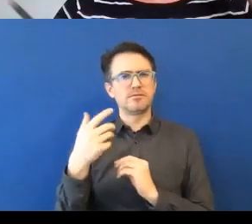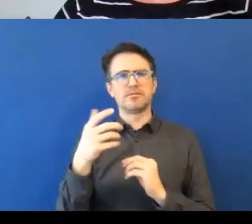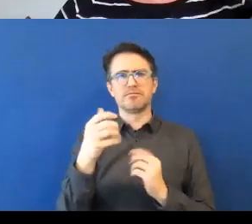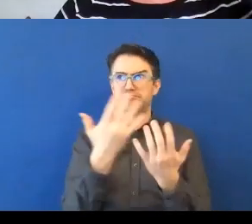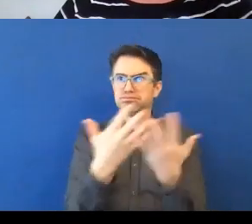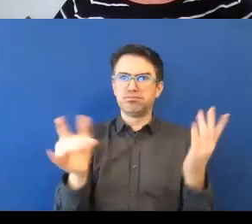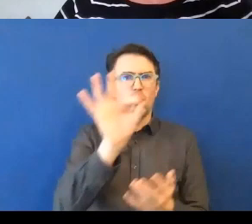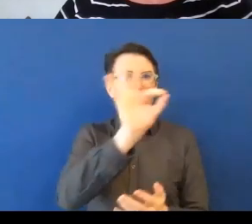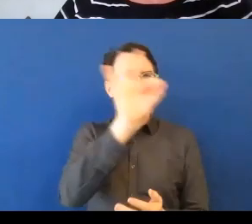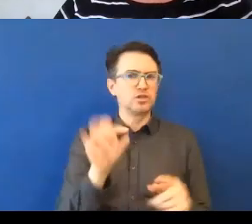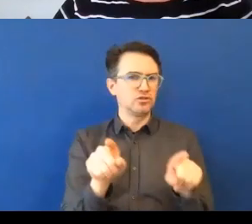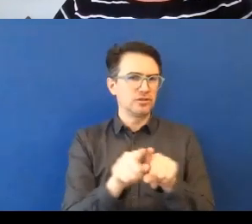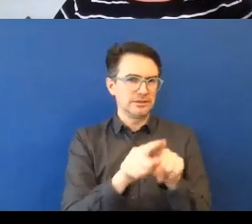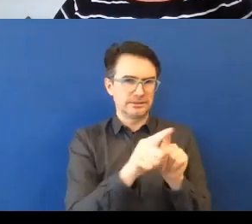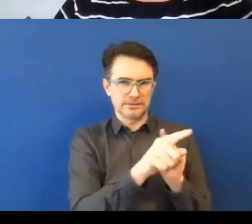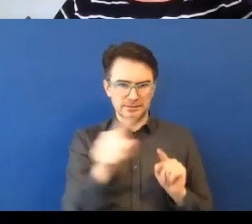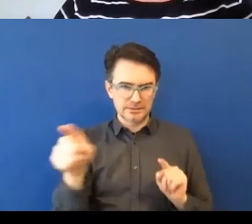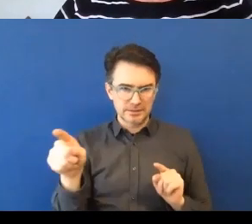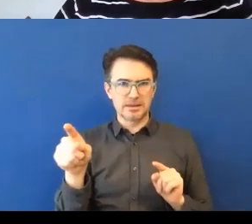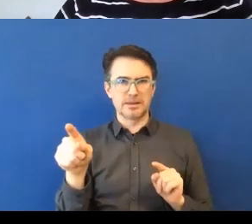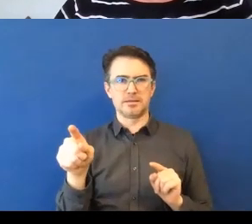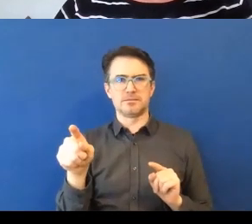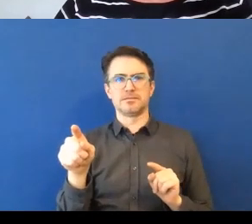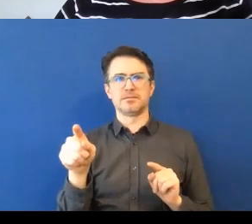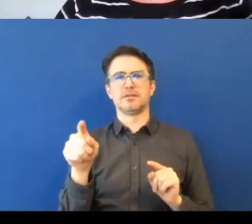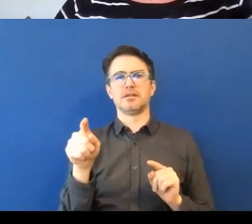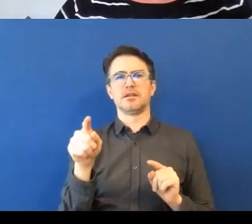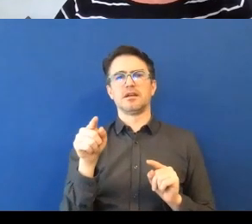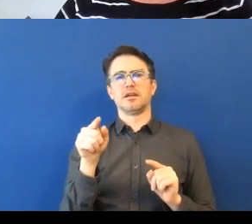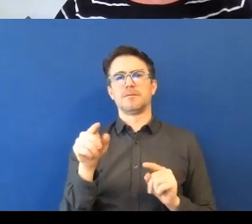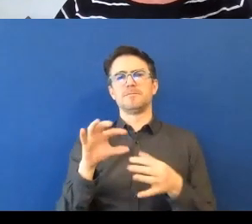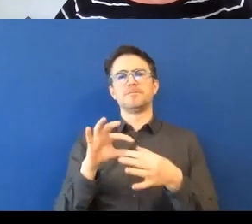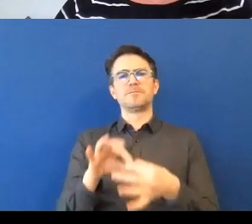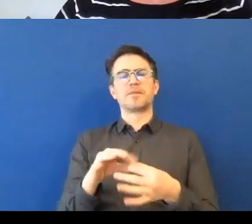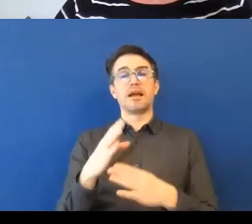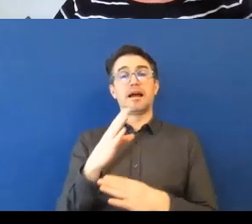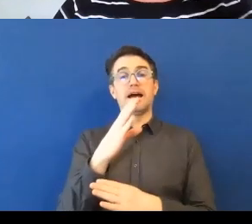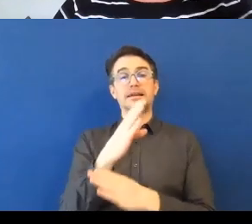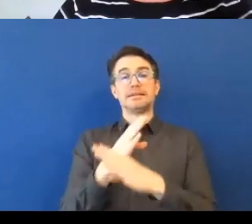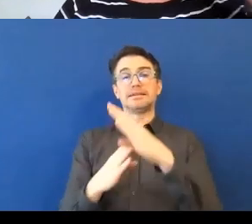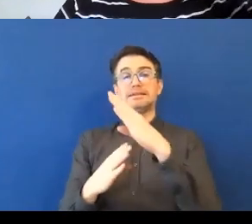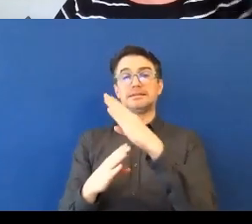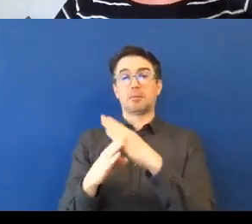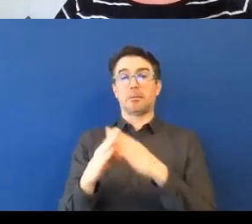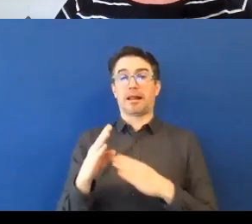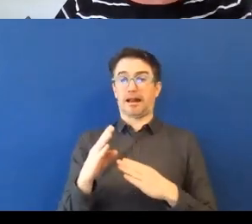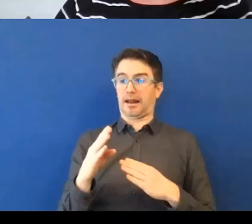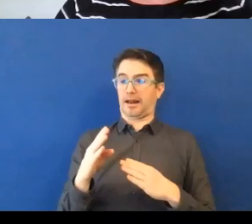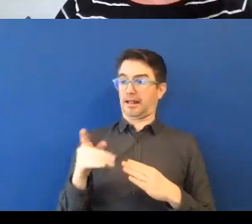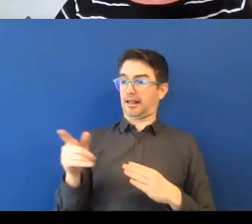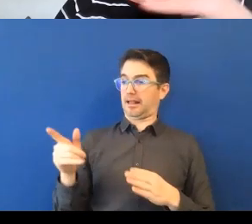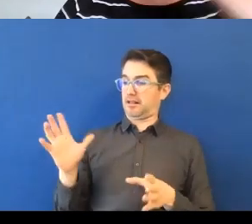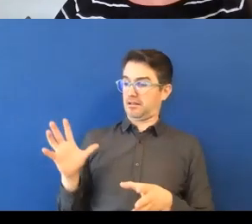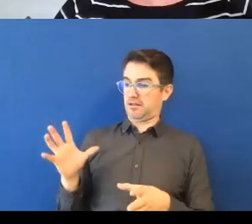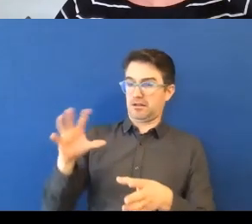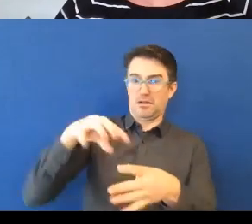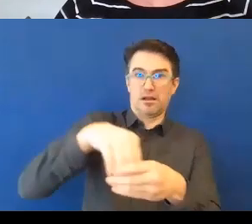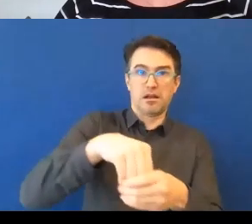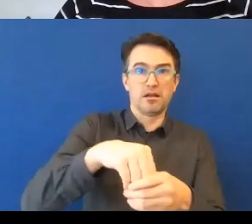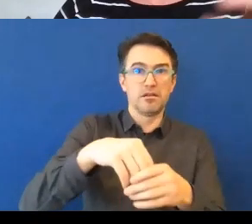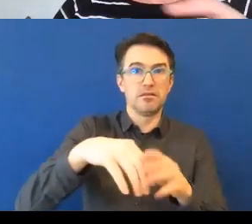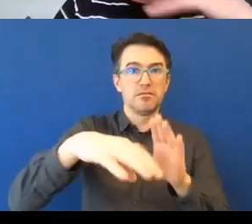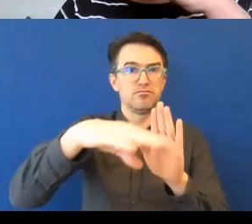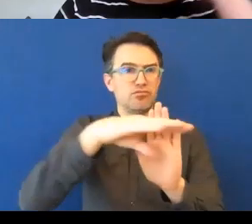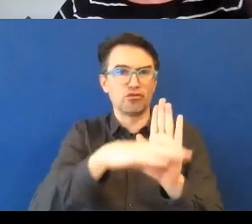like that, where you're targeting a group of people that are underrepresented is completely fine. It's called positive